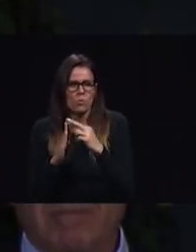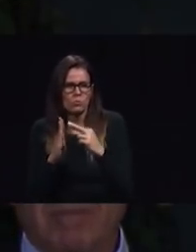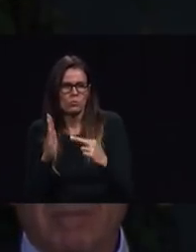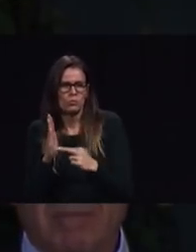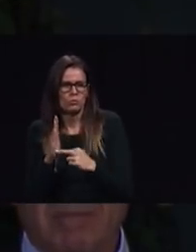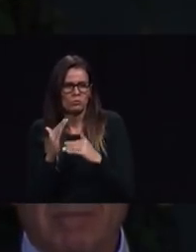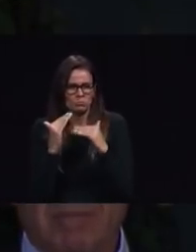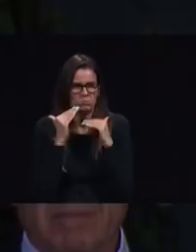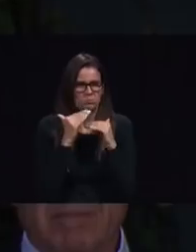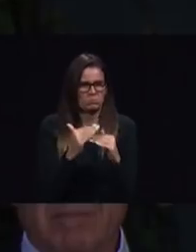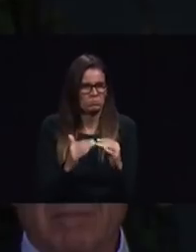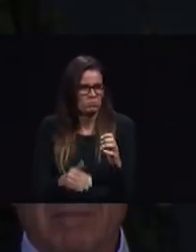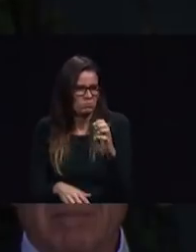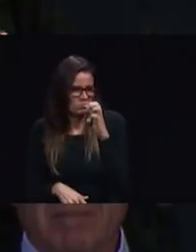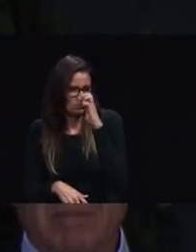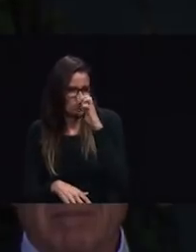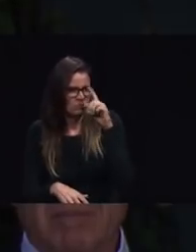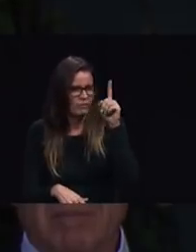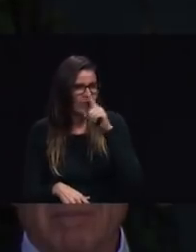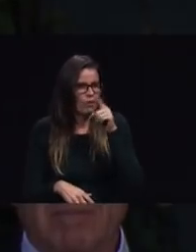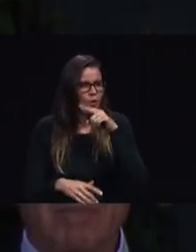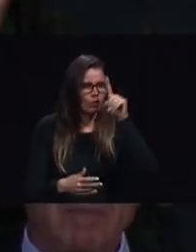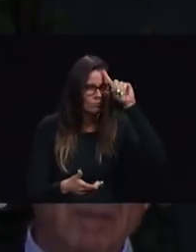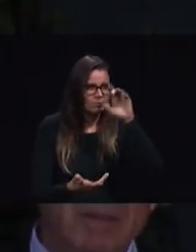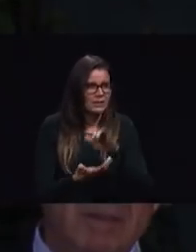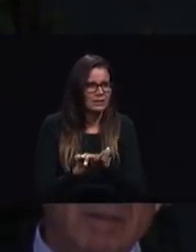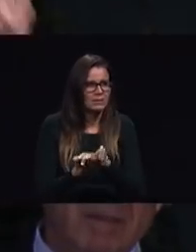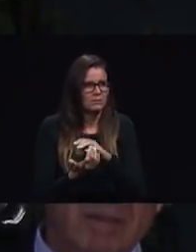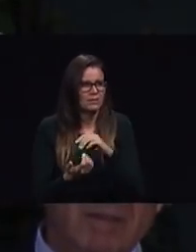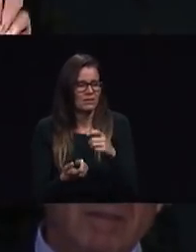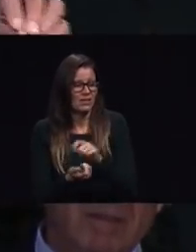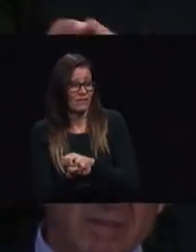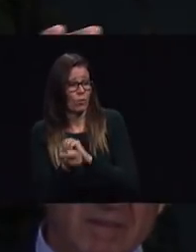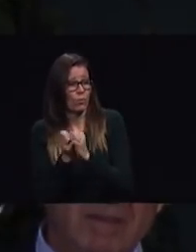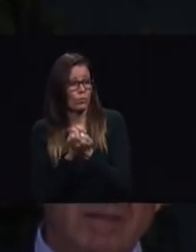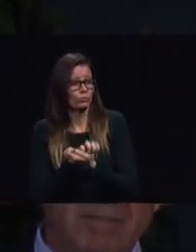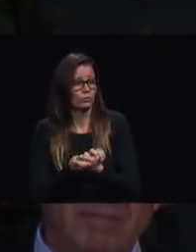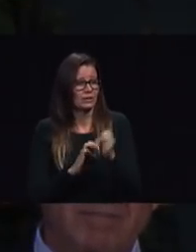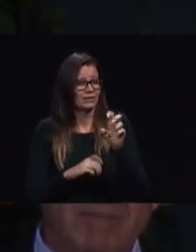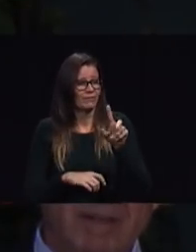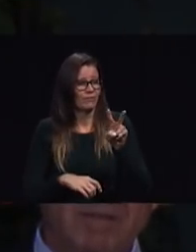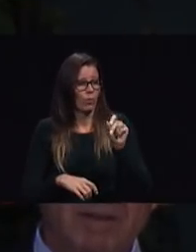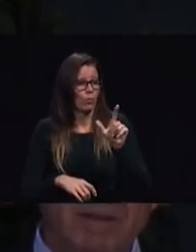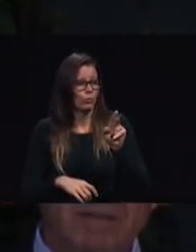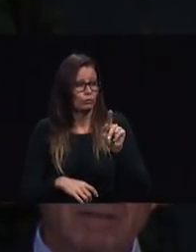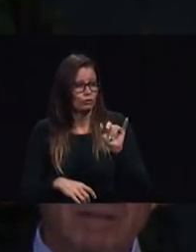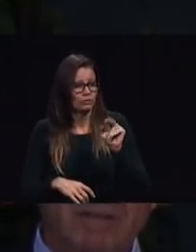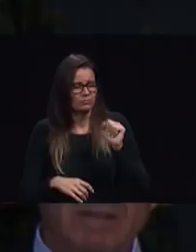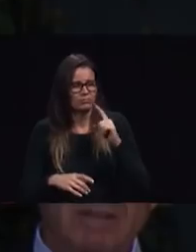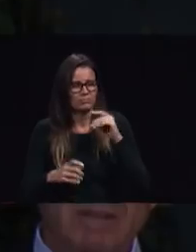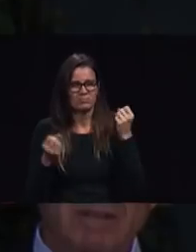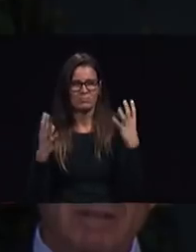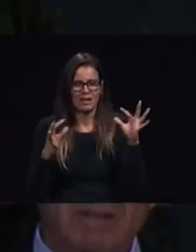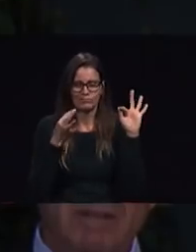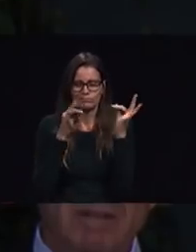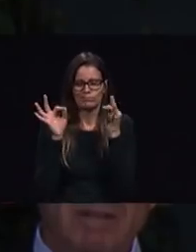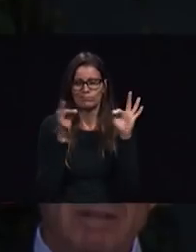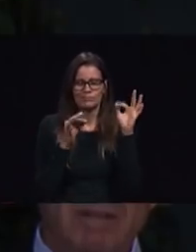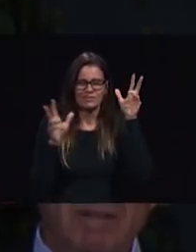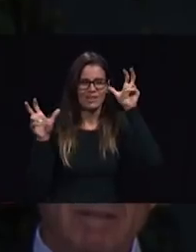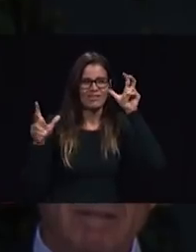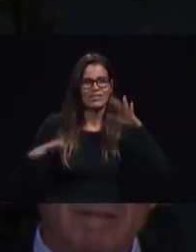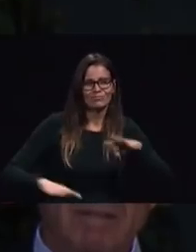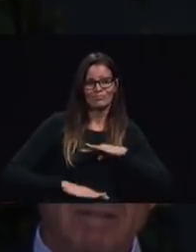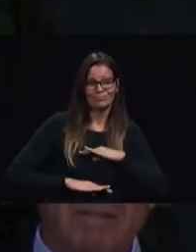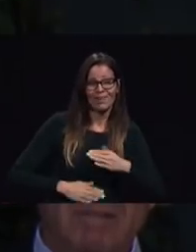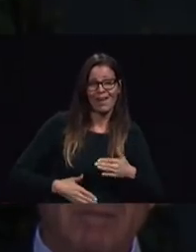and so many other distractions that the devil would have us pursue realize that